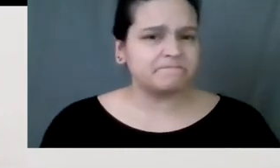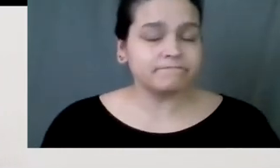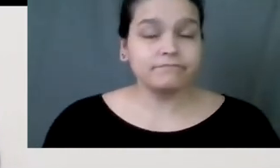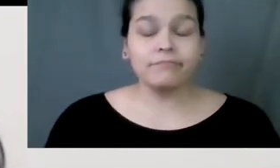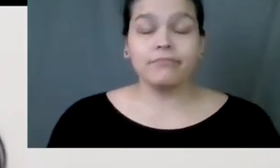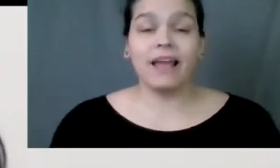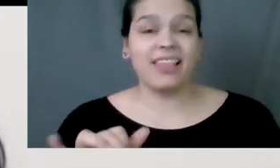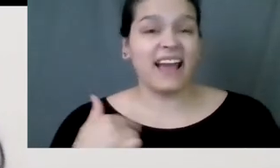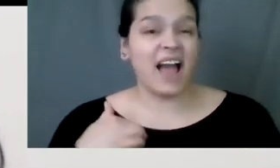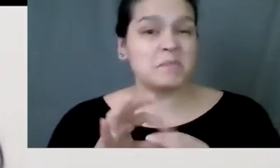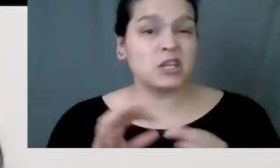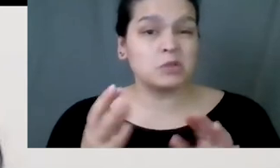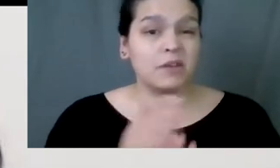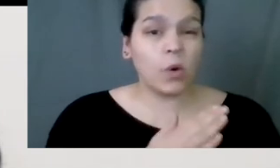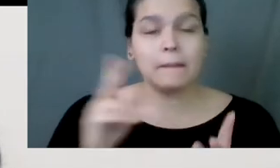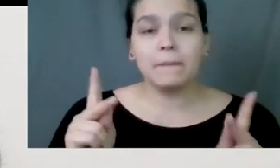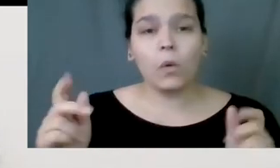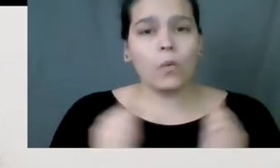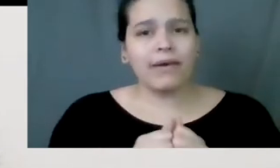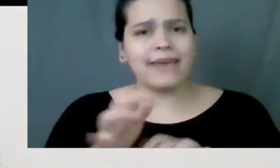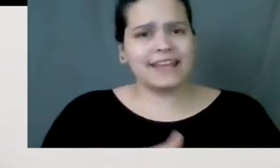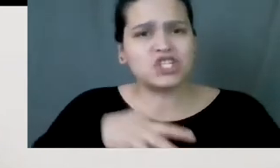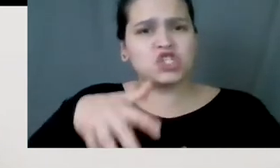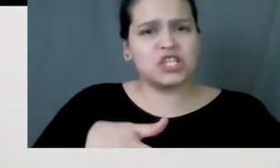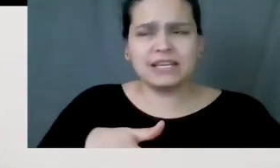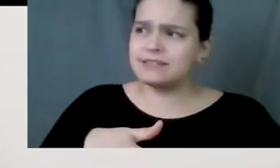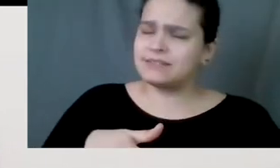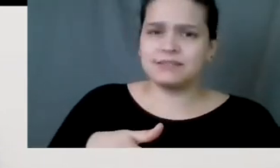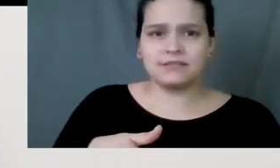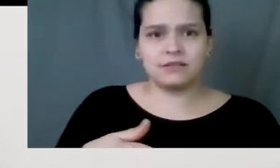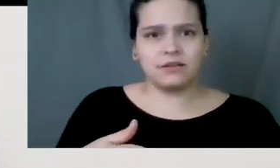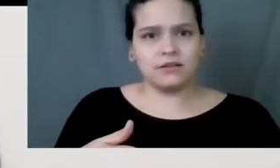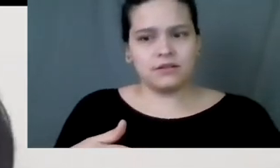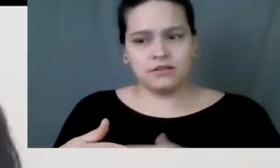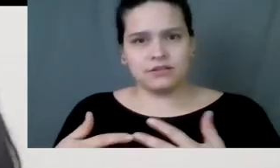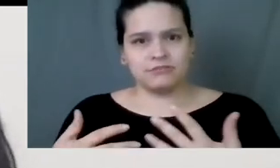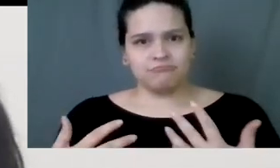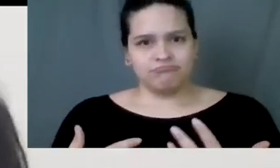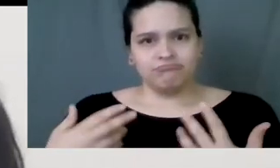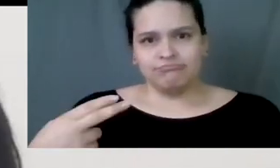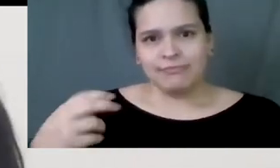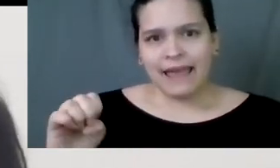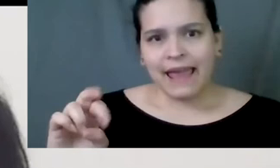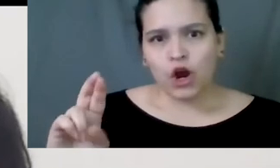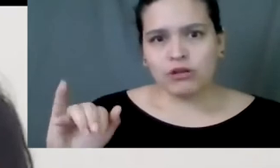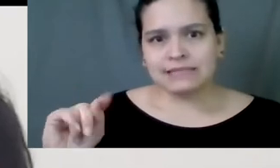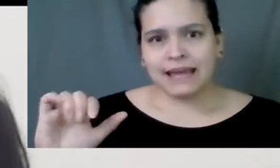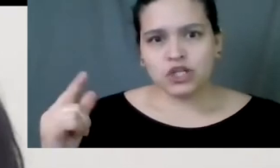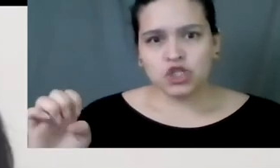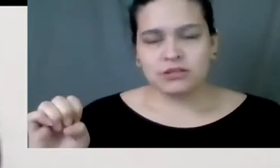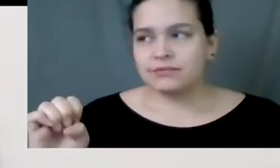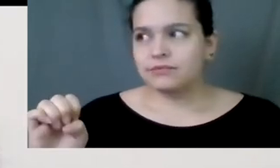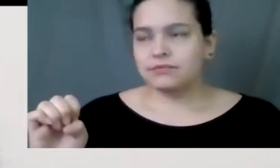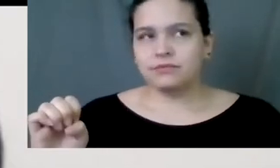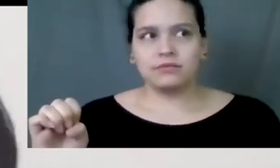said before, a lot of people with indigenous heritage aren't even aware that they have